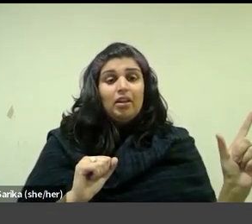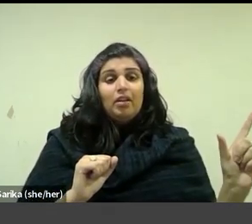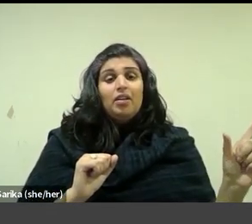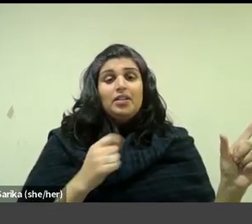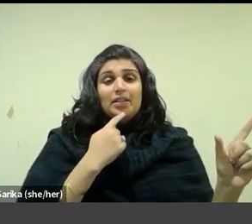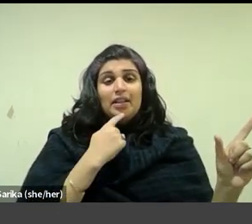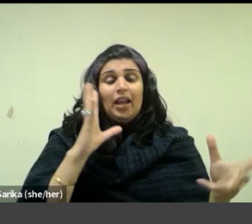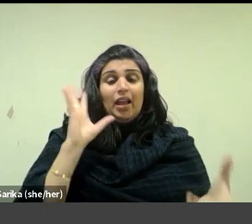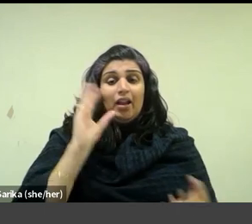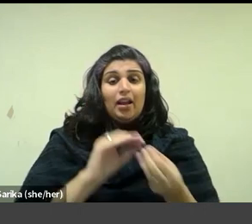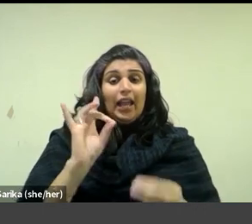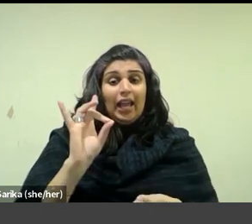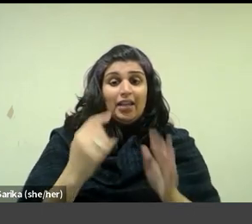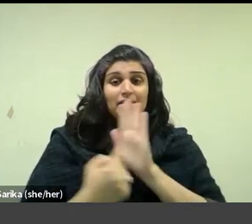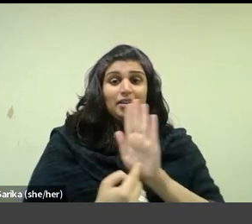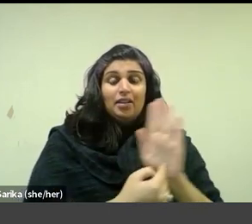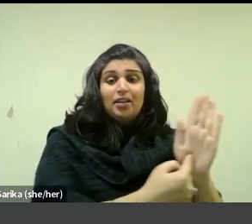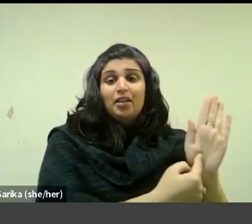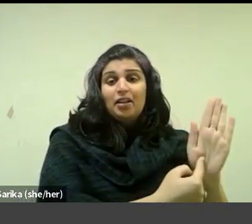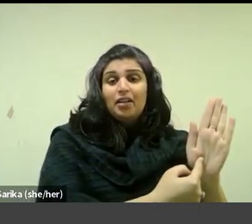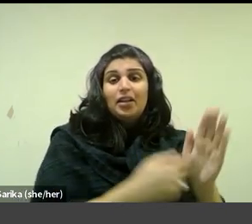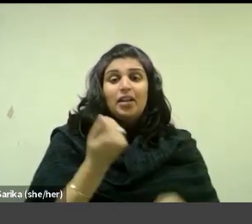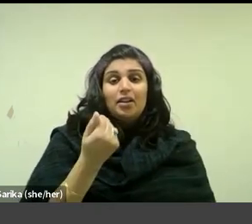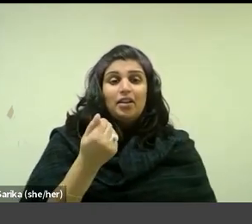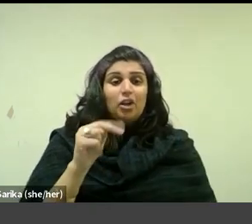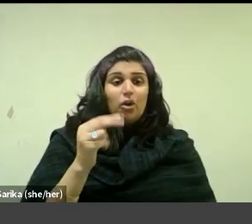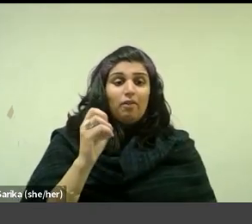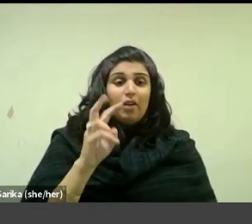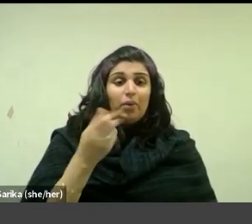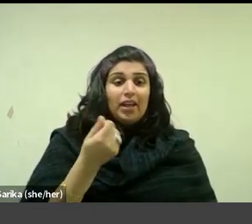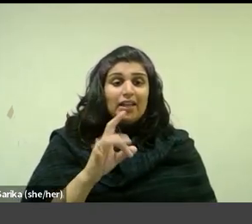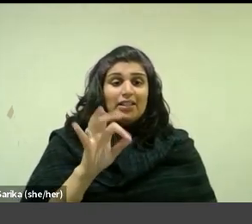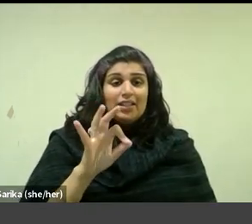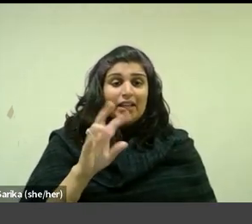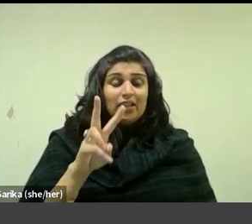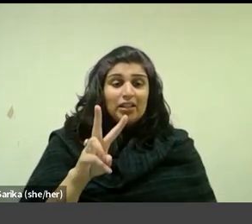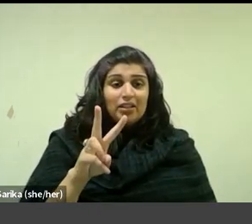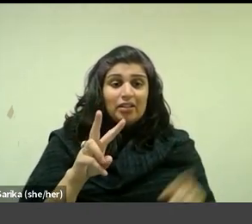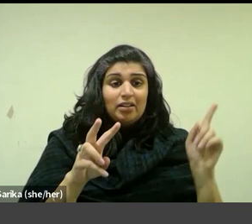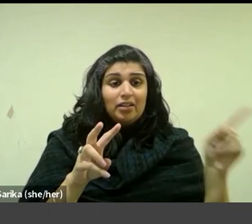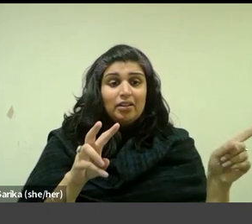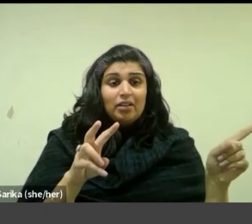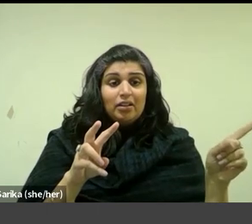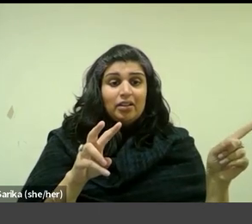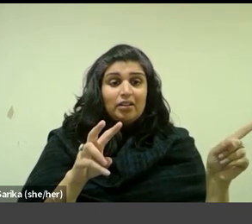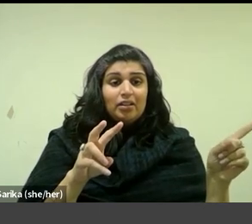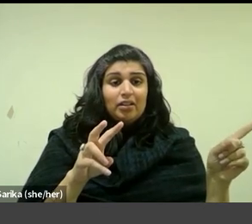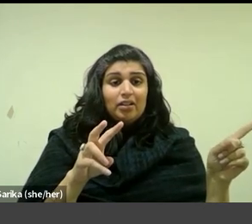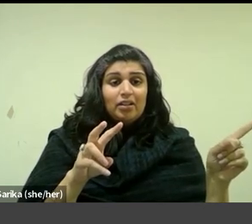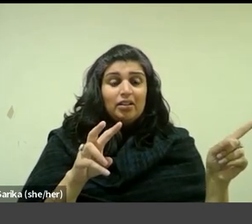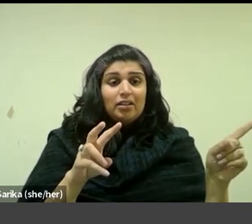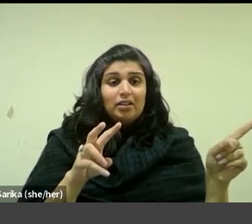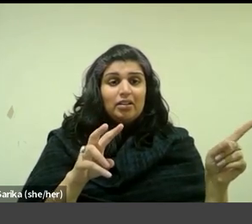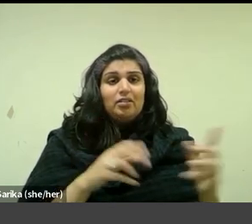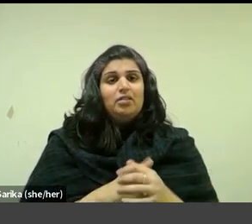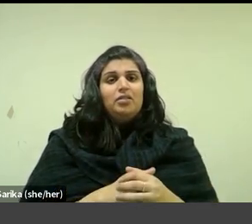works Vuillard exhibited November 1892 at Le Barc, these, sorry, quote, these audacious but